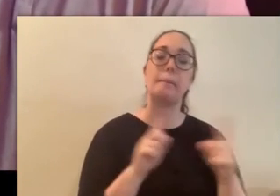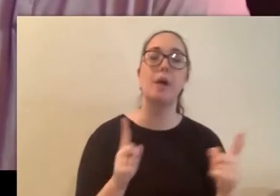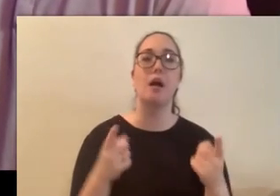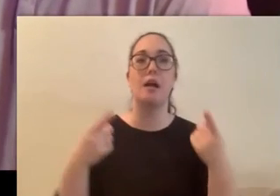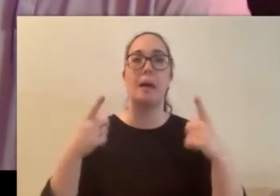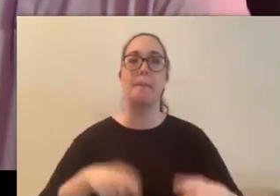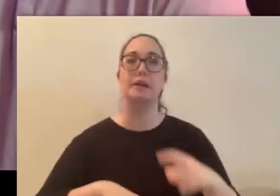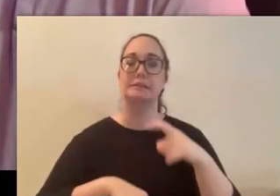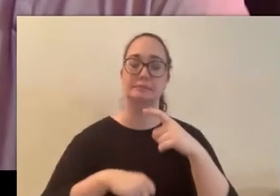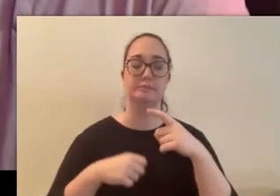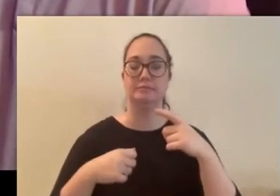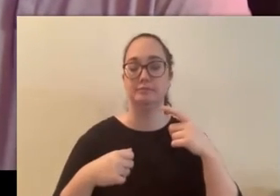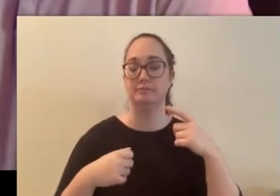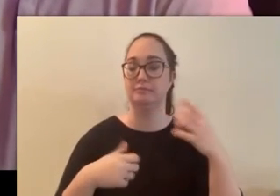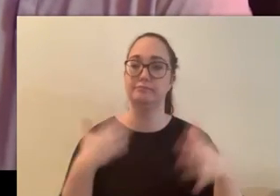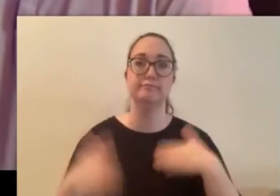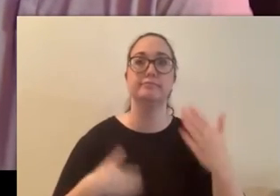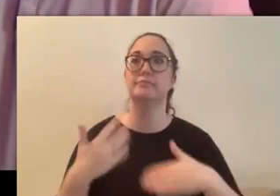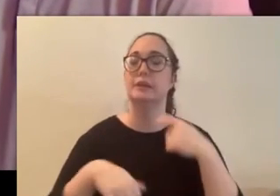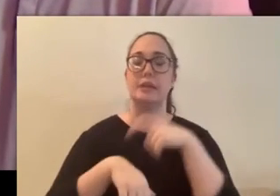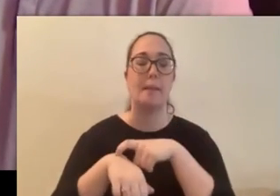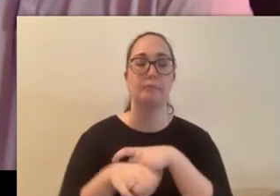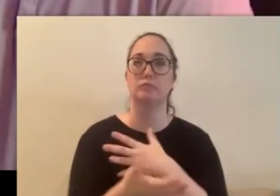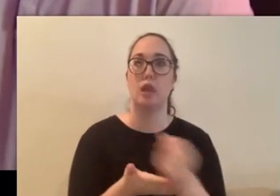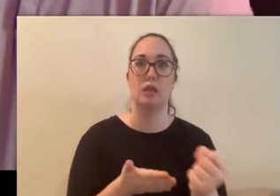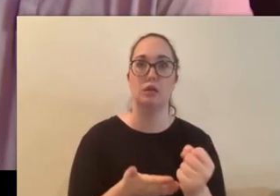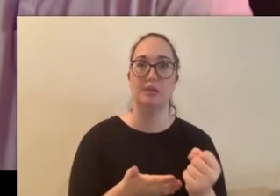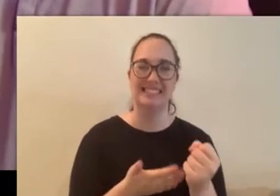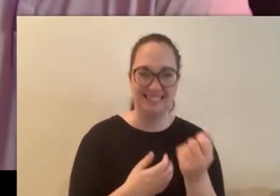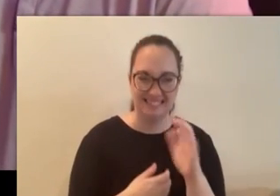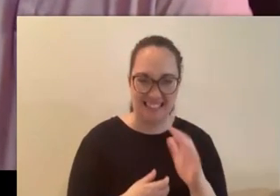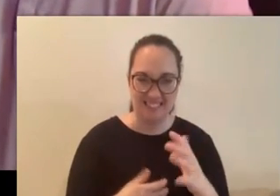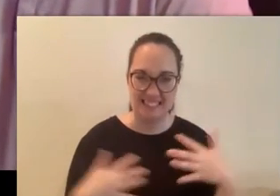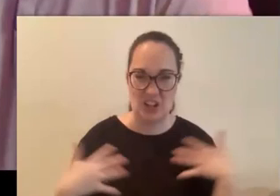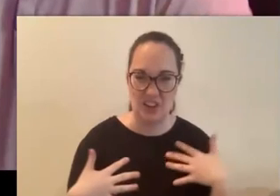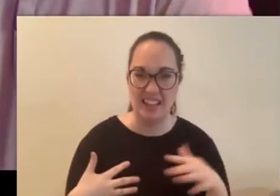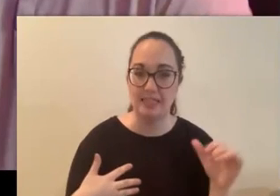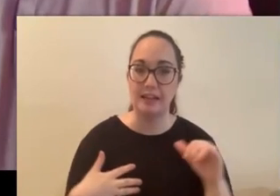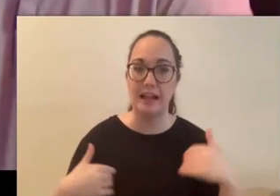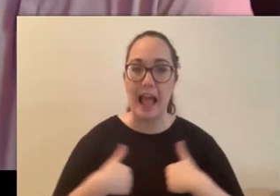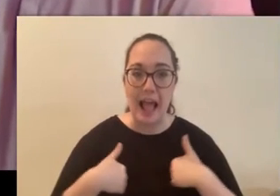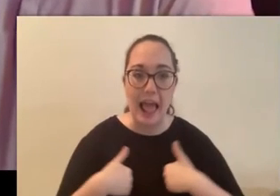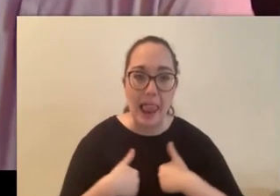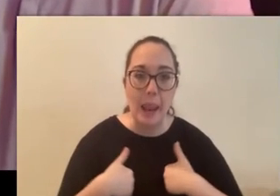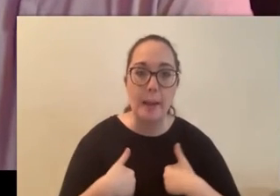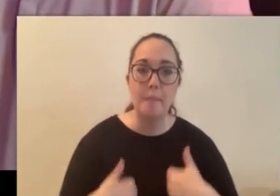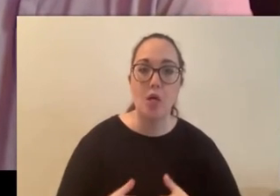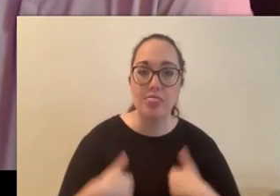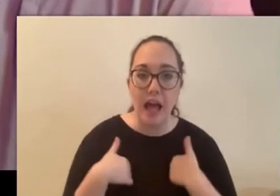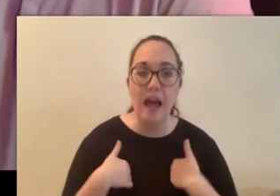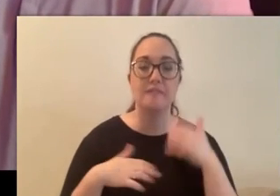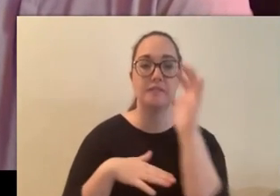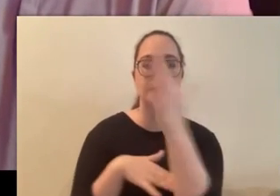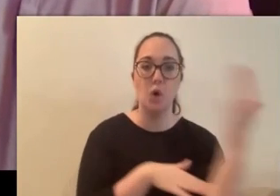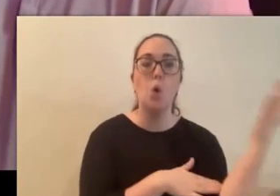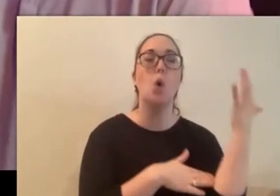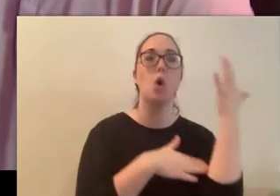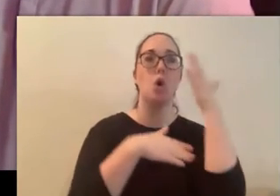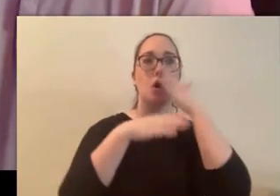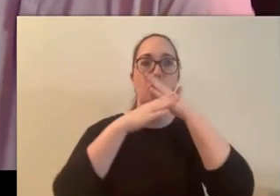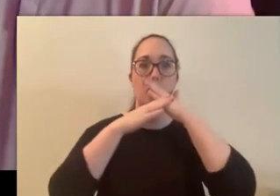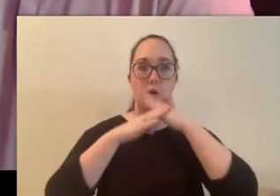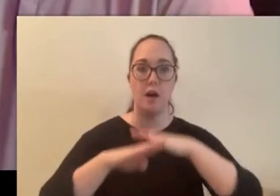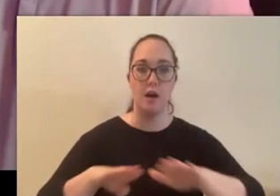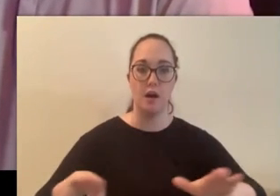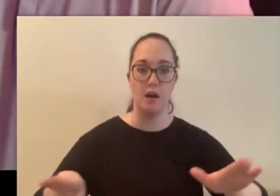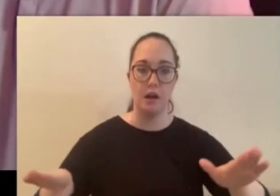of time it's just it's like the subtle things that freak me out like about that like the animal life stops like the forest goes quiet and it feels like you're the only one there all of a sudden